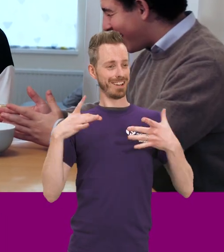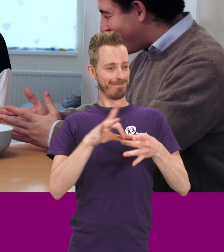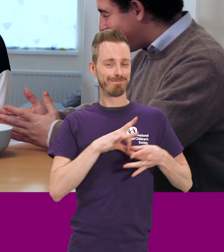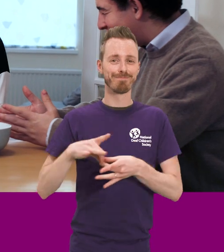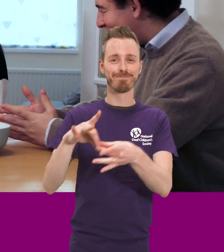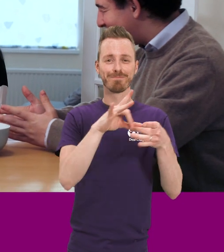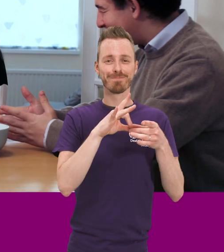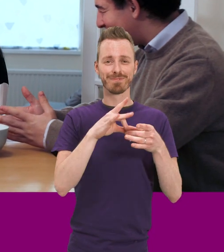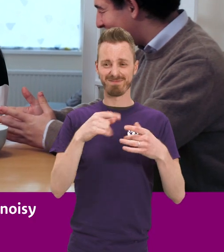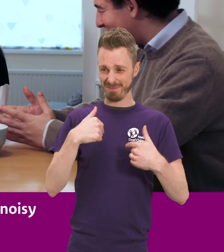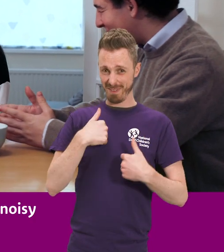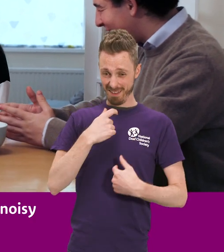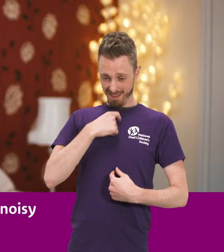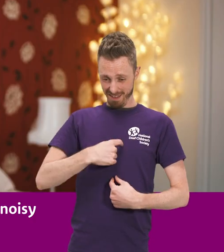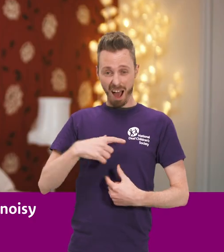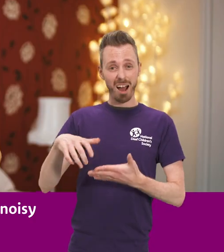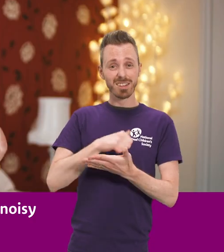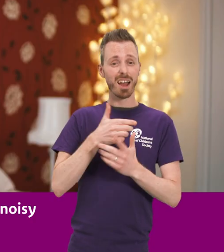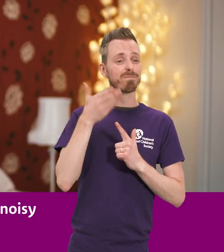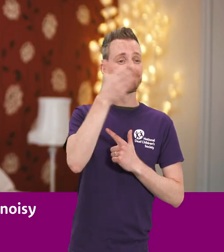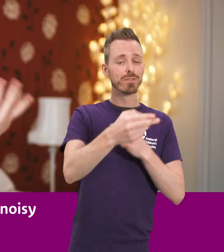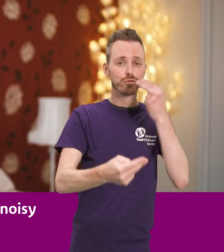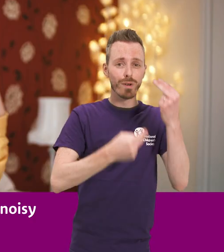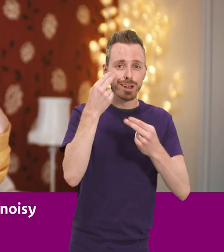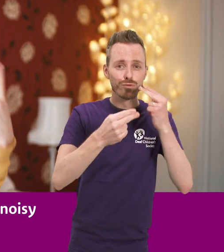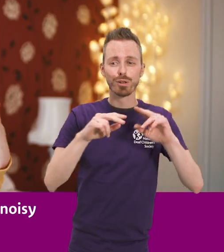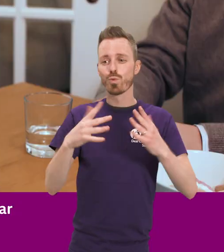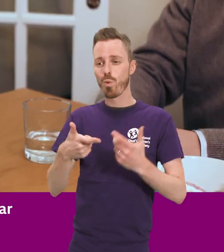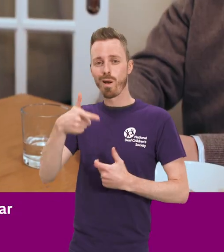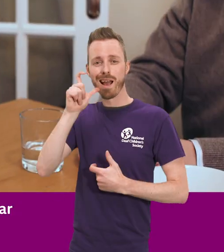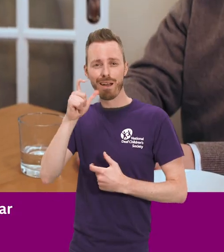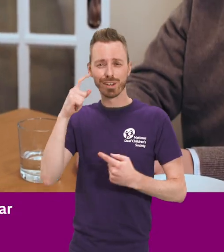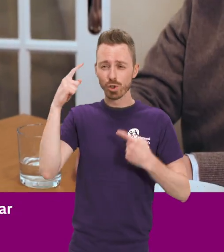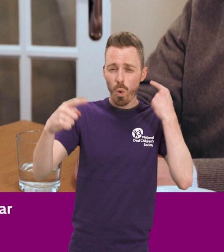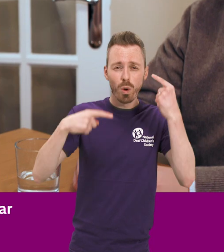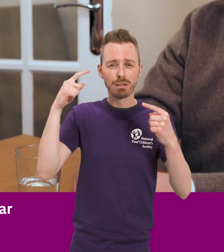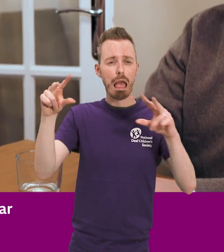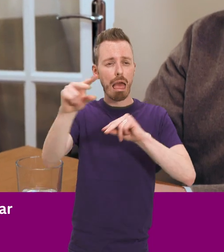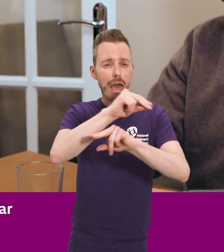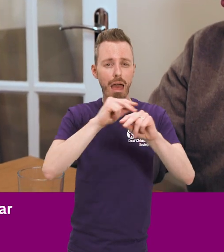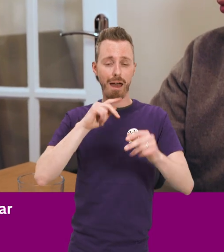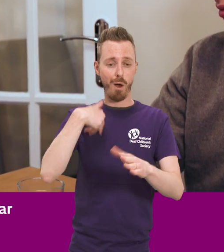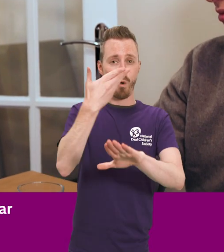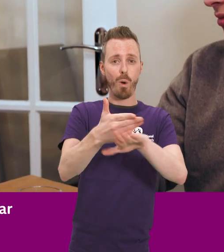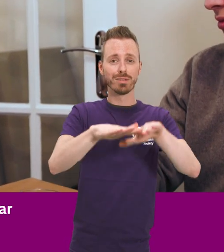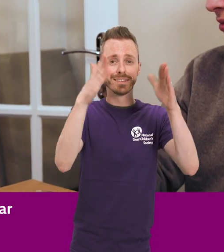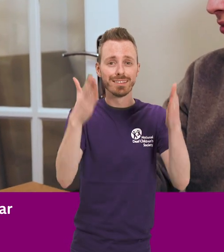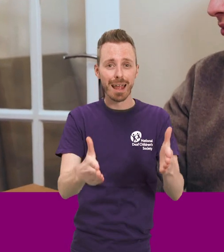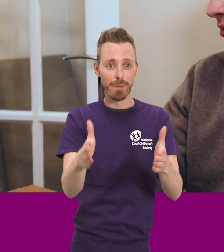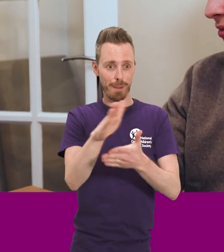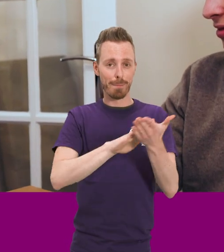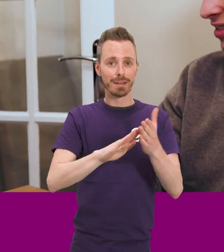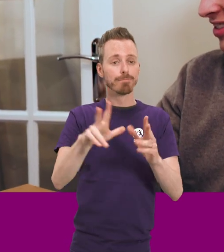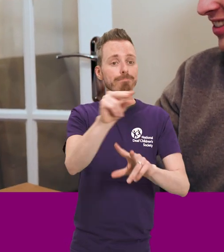it with me pretty much wherever I go like in a restaurant or cafe where it's really noisy and I can just put it on the table so you can hear like everyone talking.